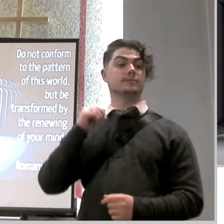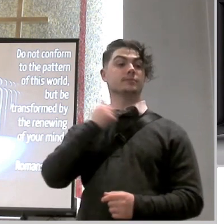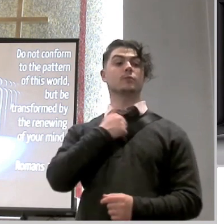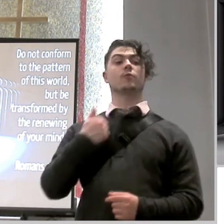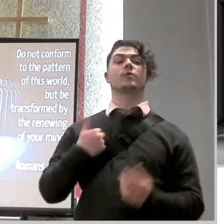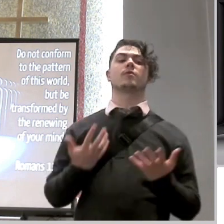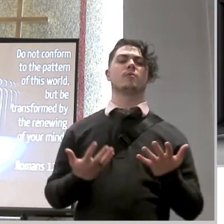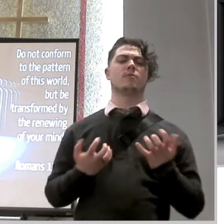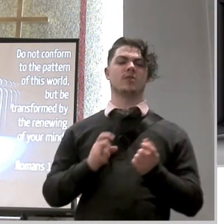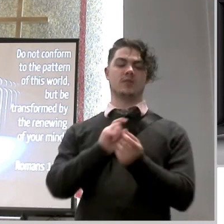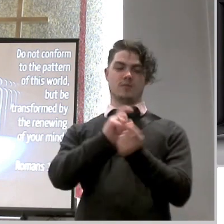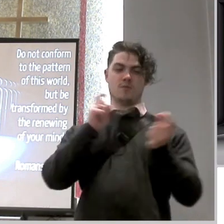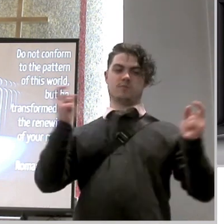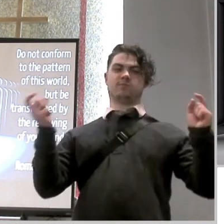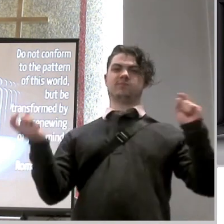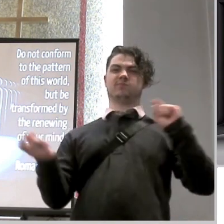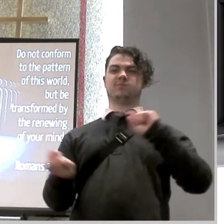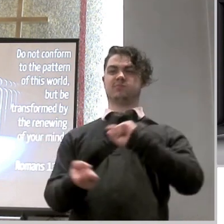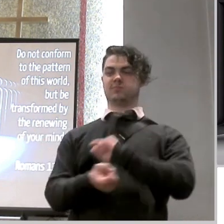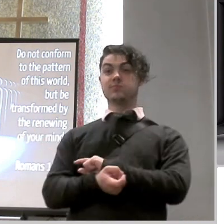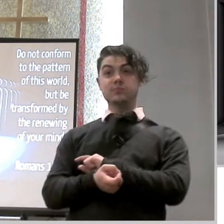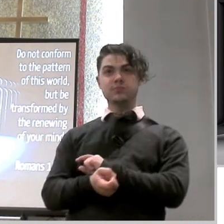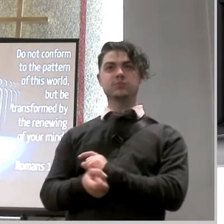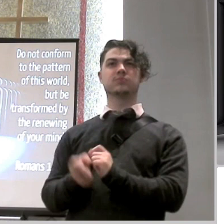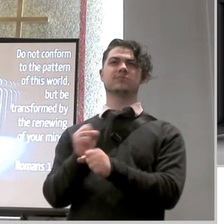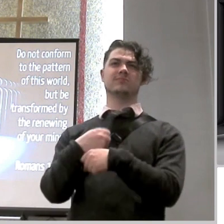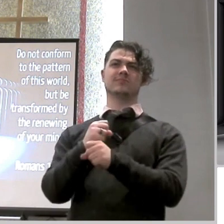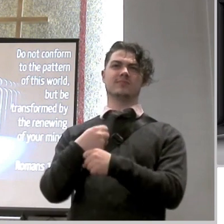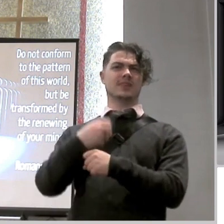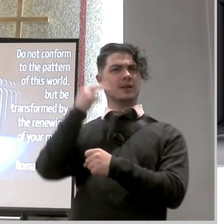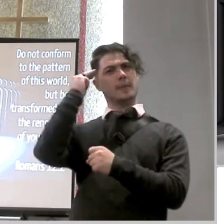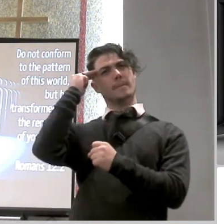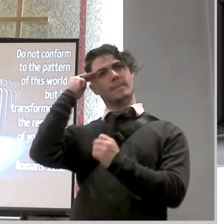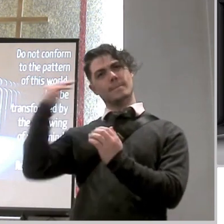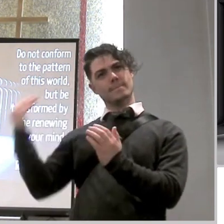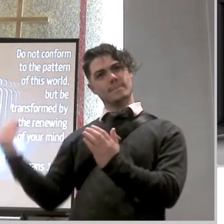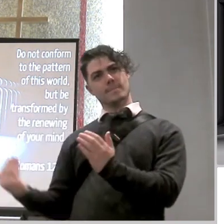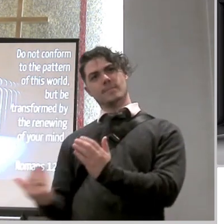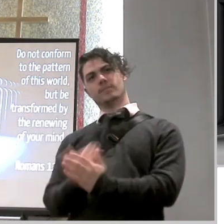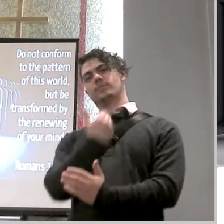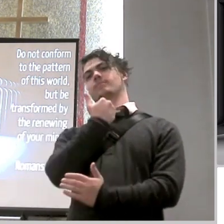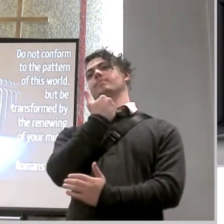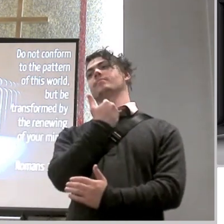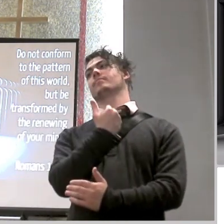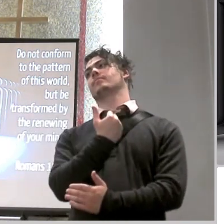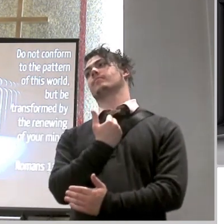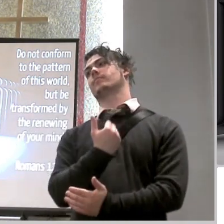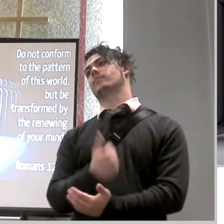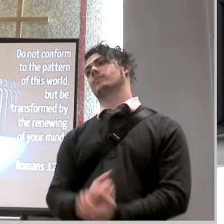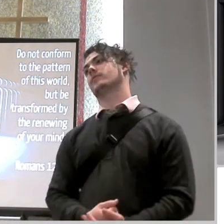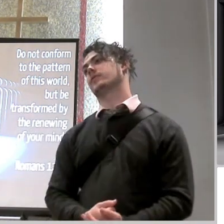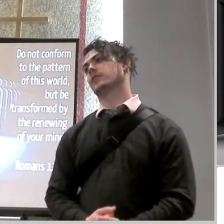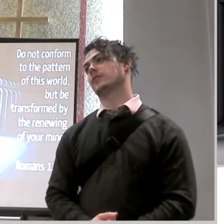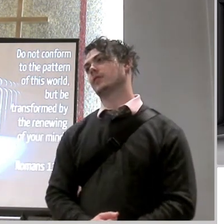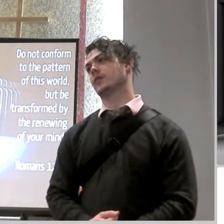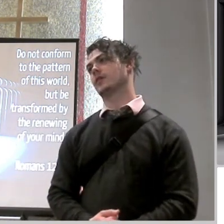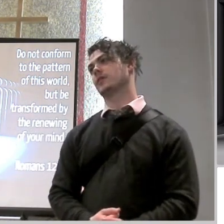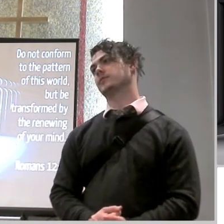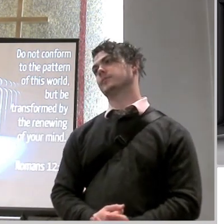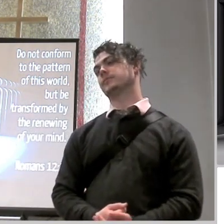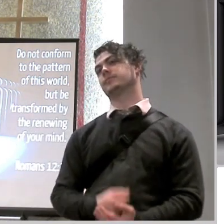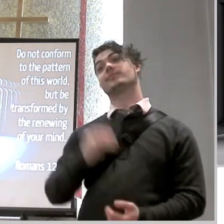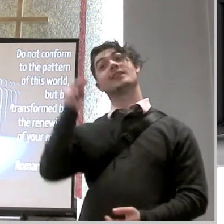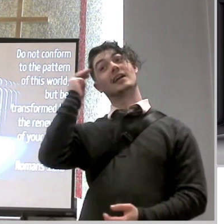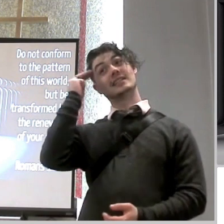be transformed by the renewing of our minds i see somebody shaking their head right our